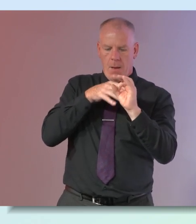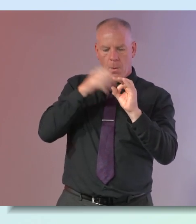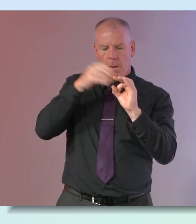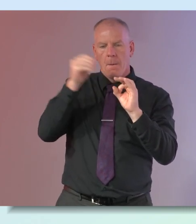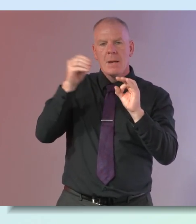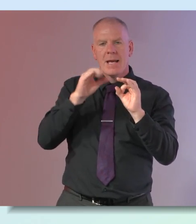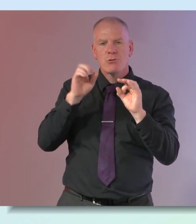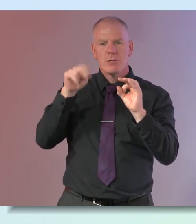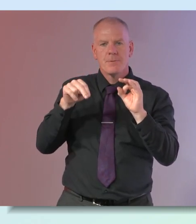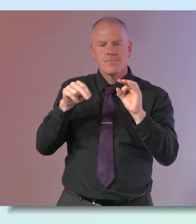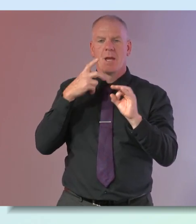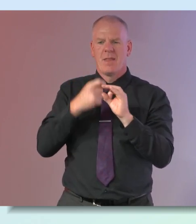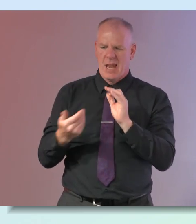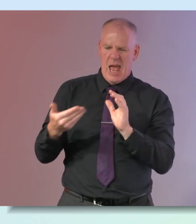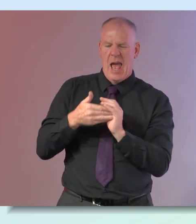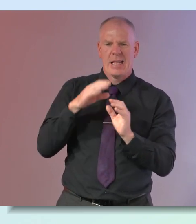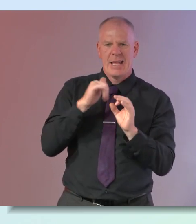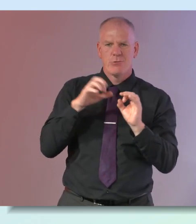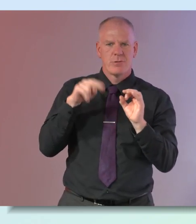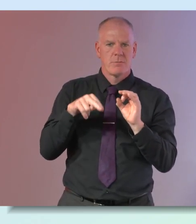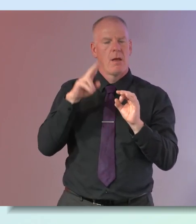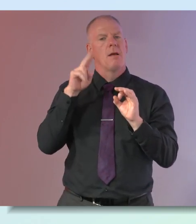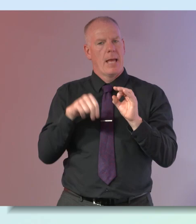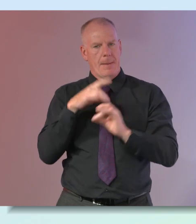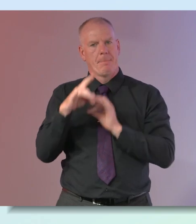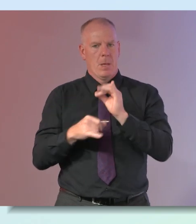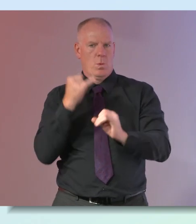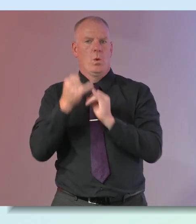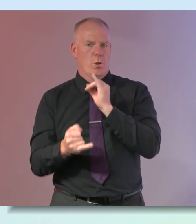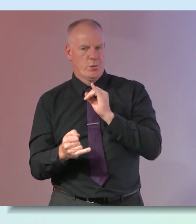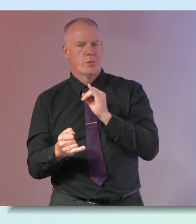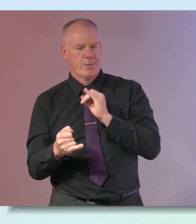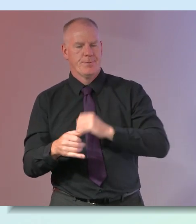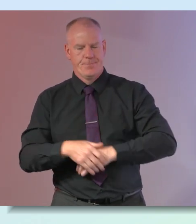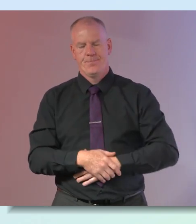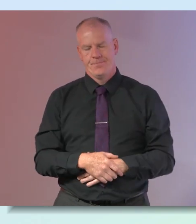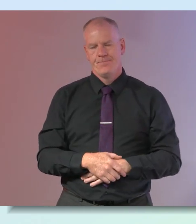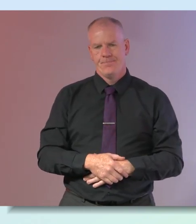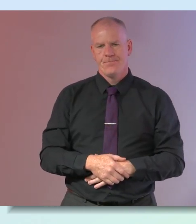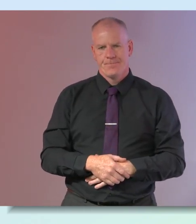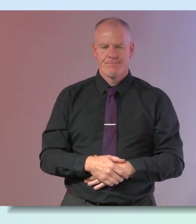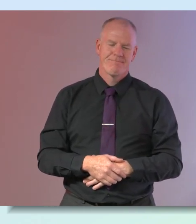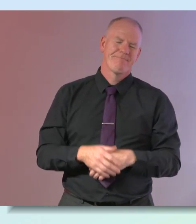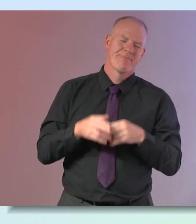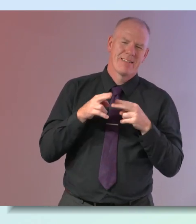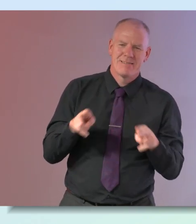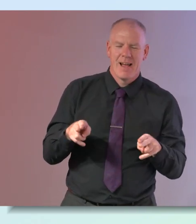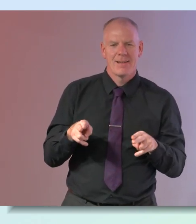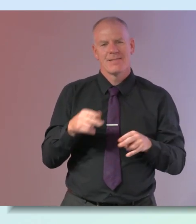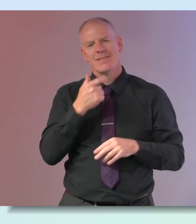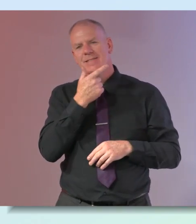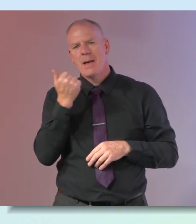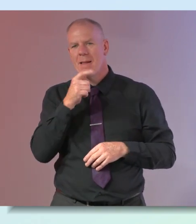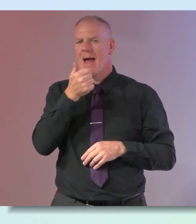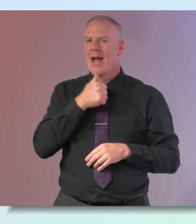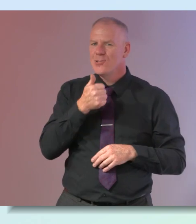so when you put estrogen into that environment it could be dangerous so it's not very simple